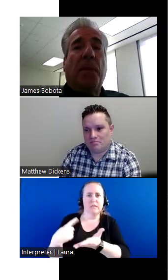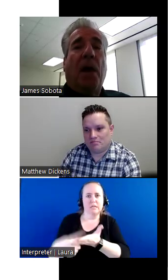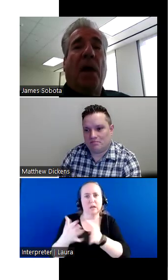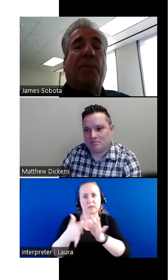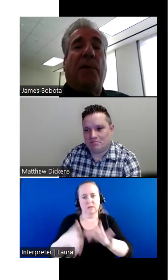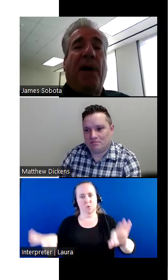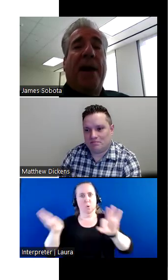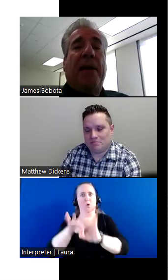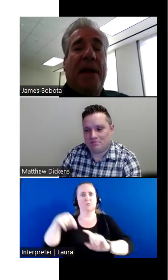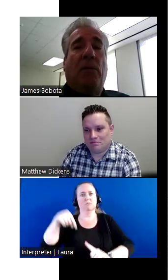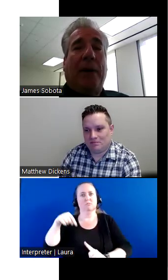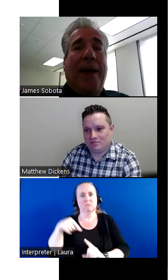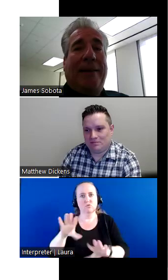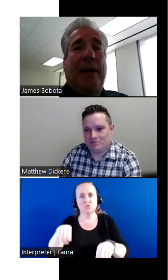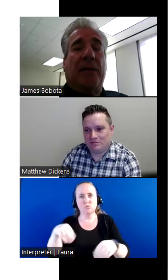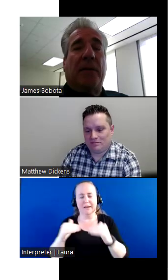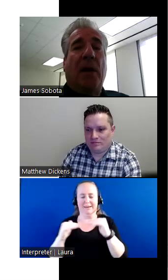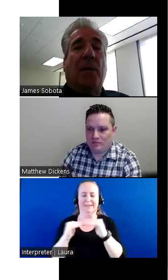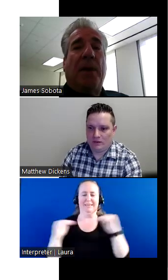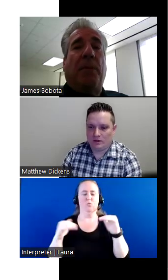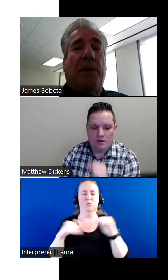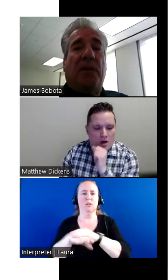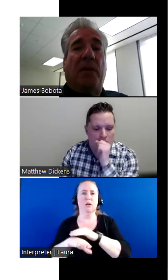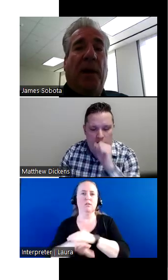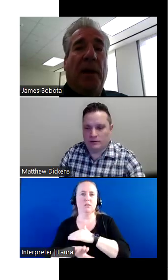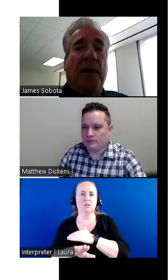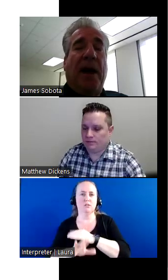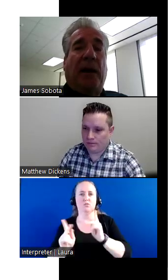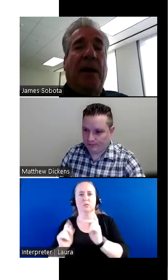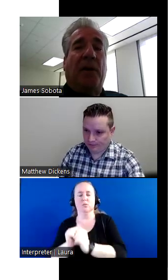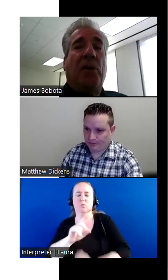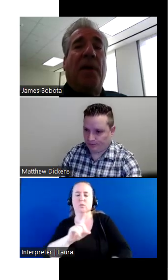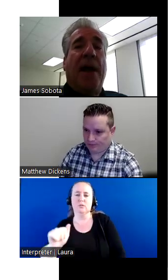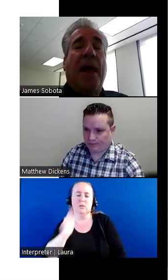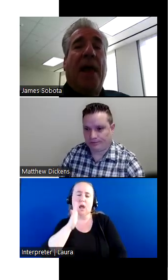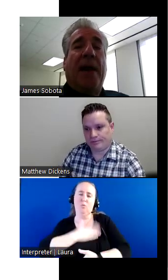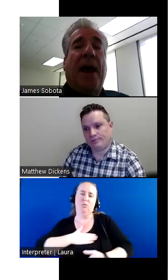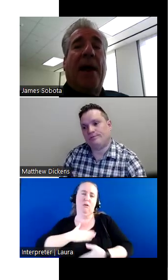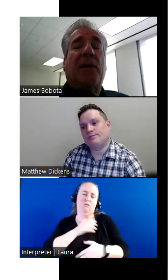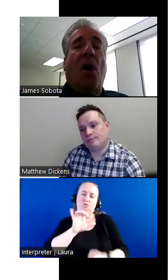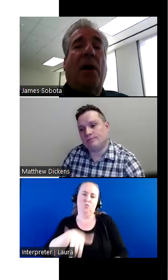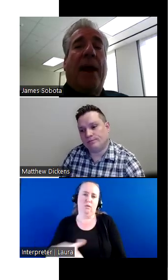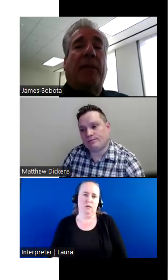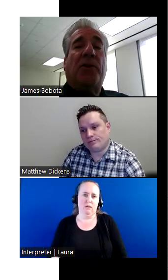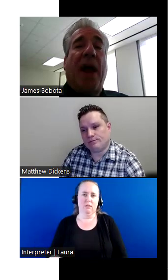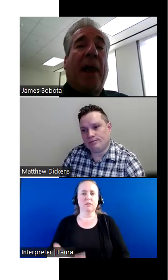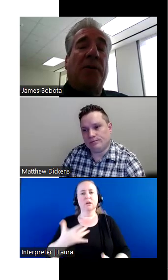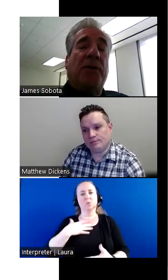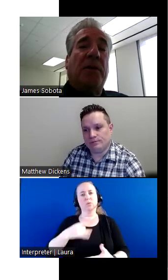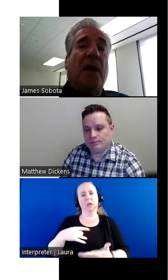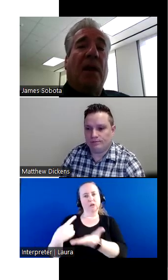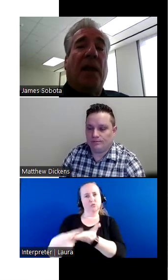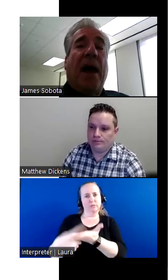of providing equal access to people with disabilities, I'd love to do that. And I'd like to talk about the